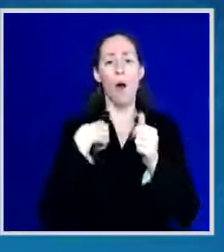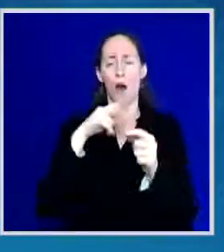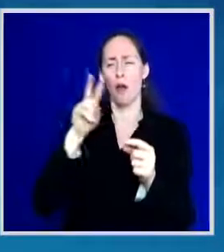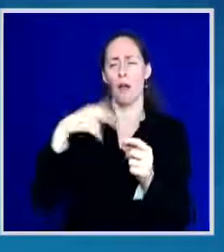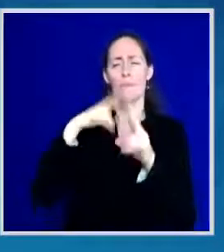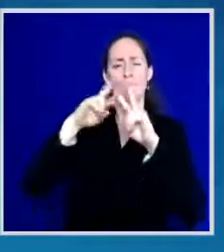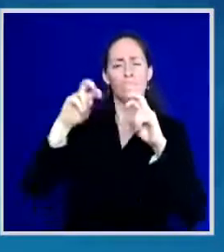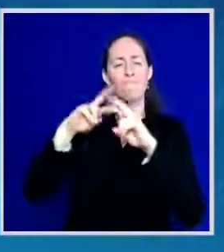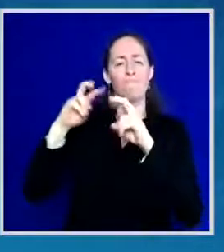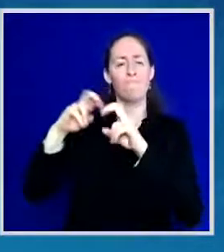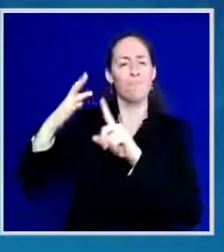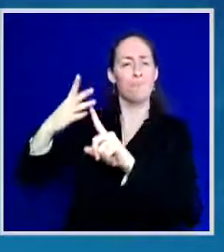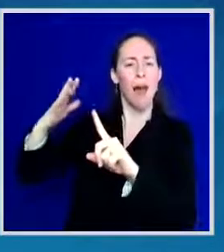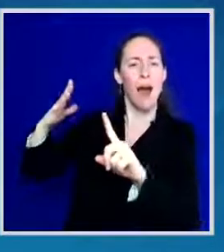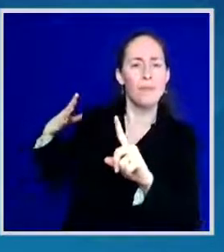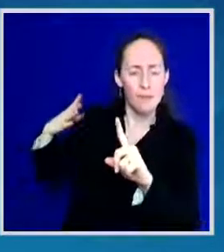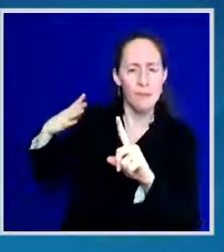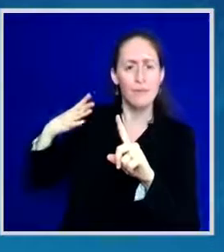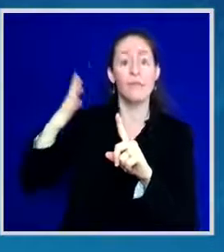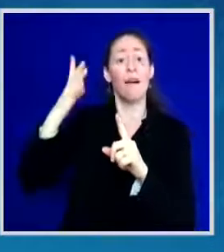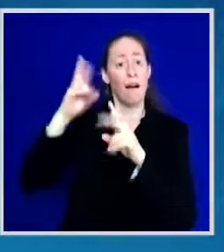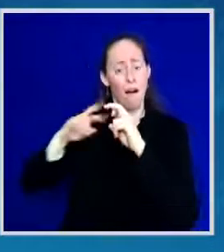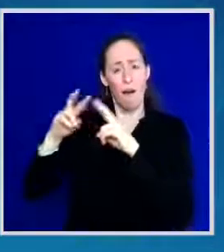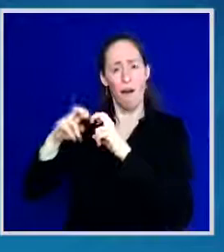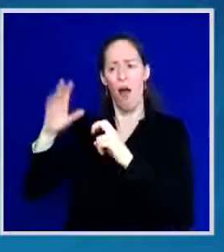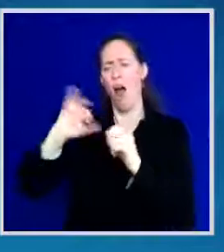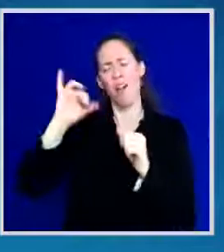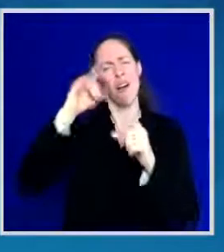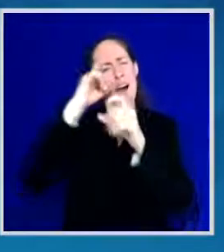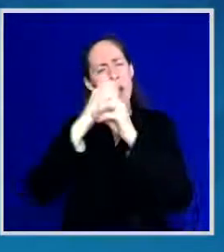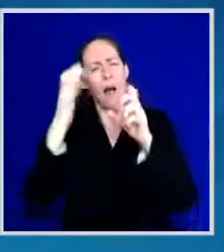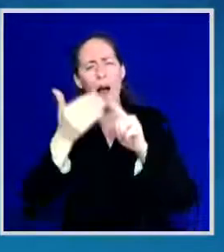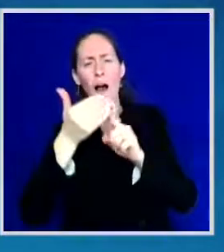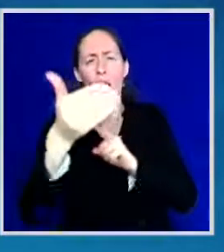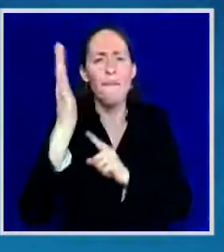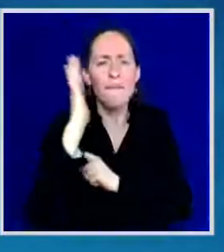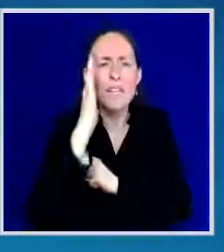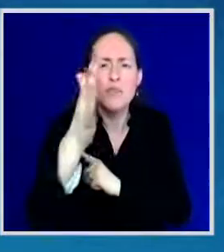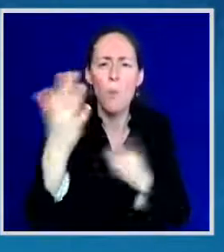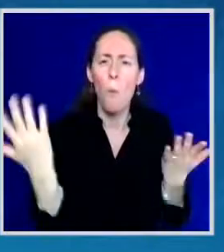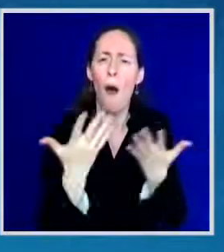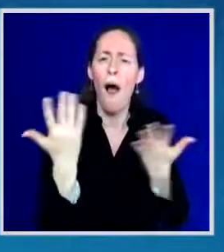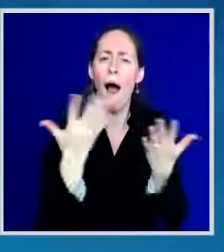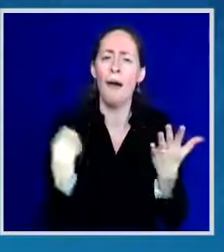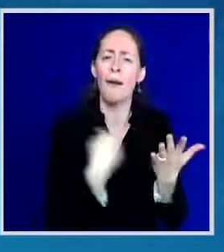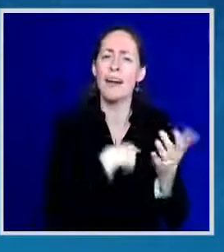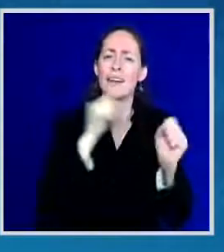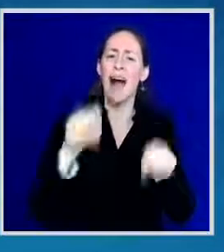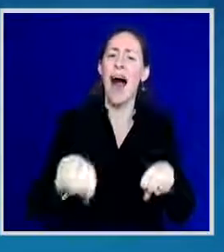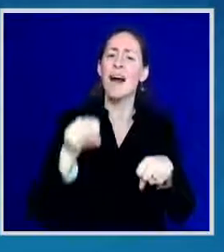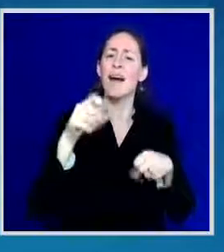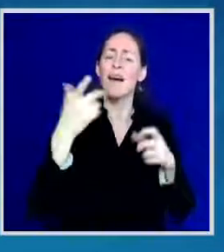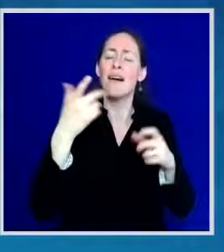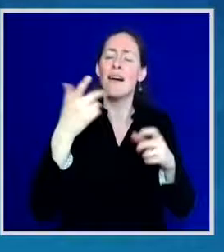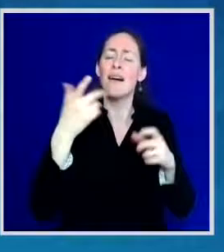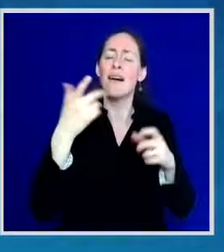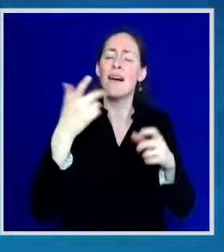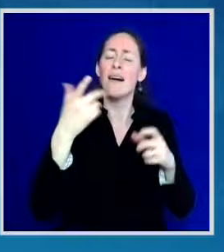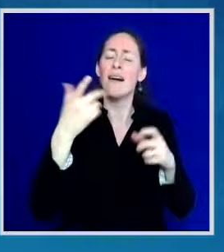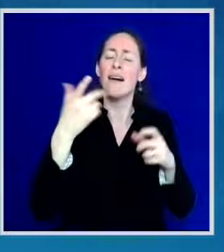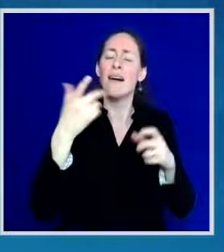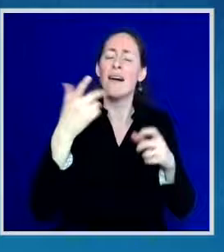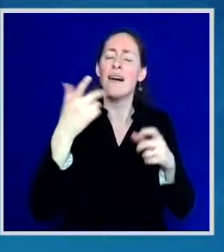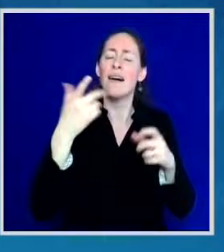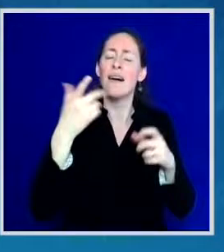what can be. We shoot for the moon and then we plant our